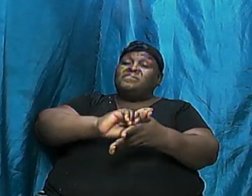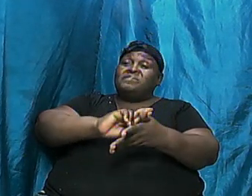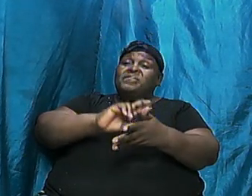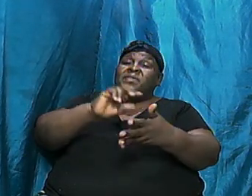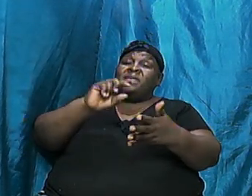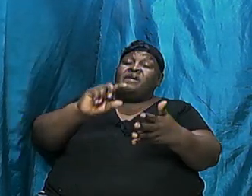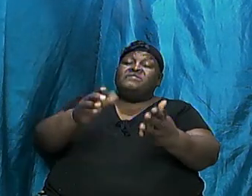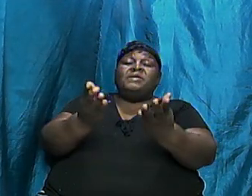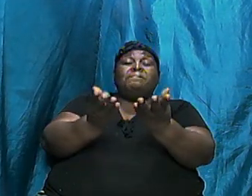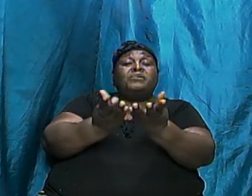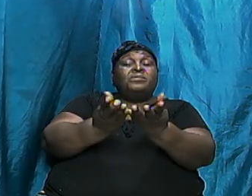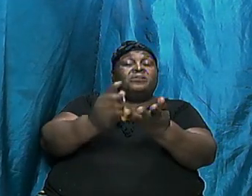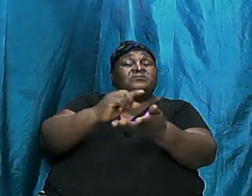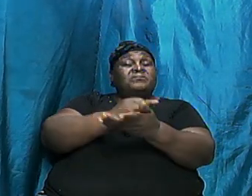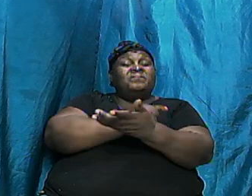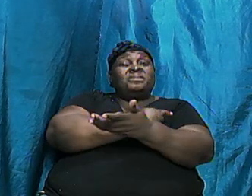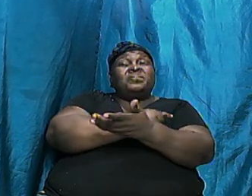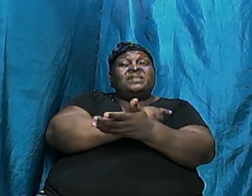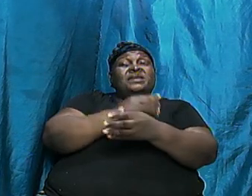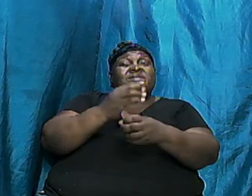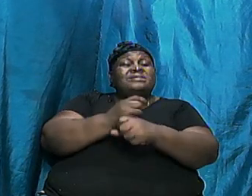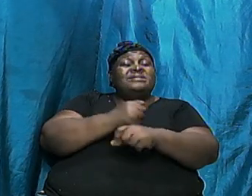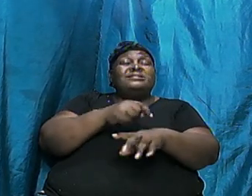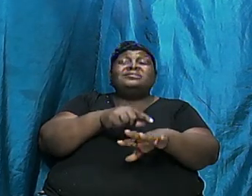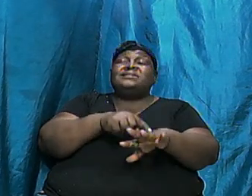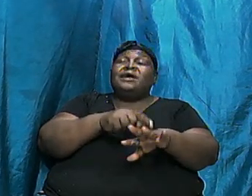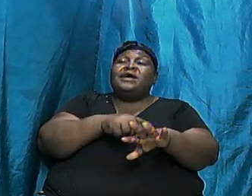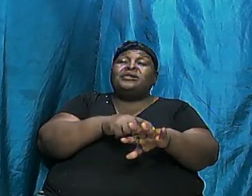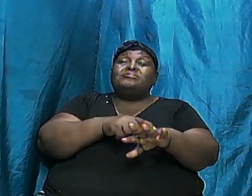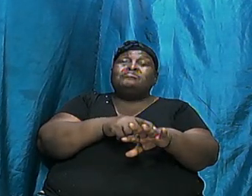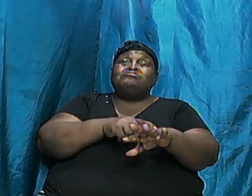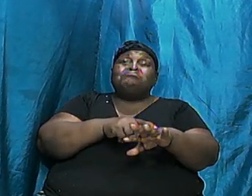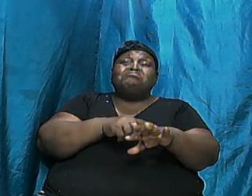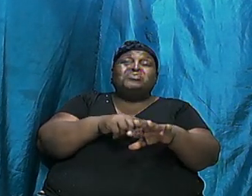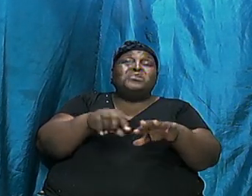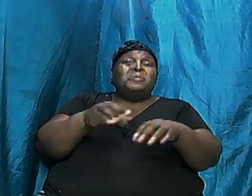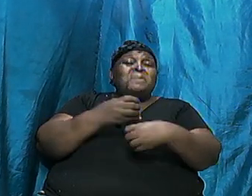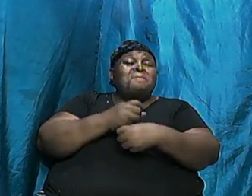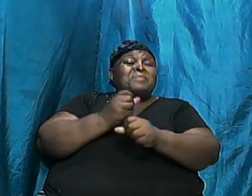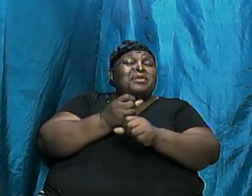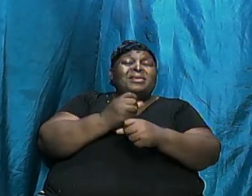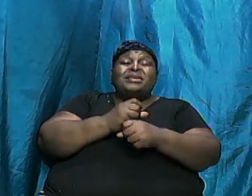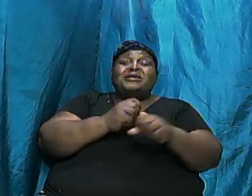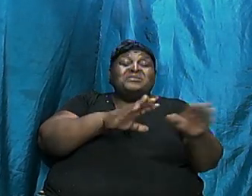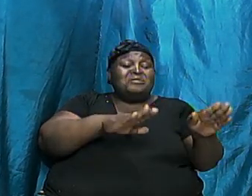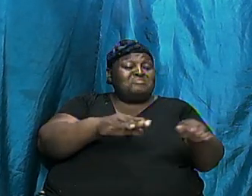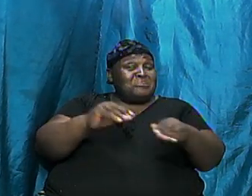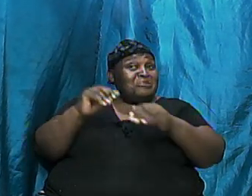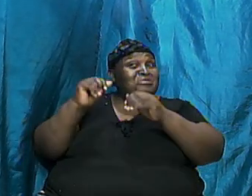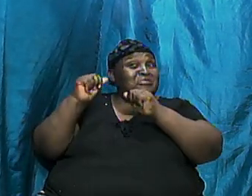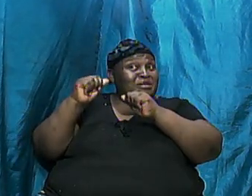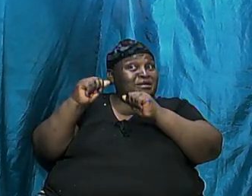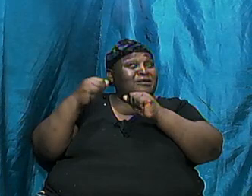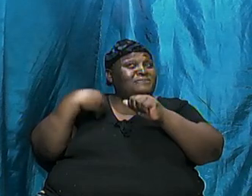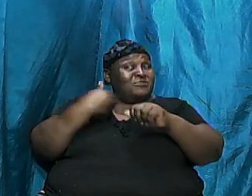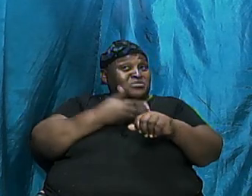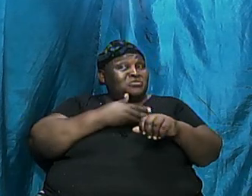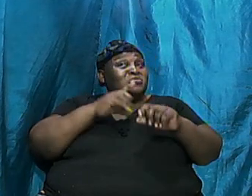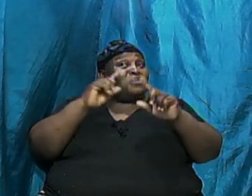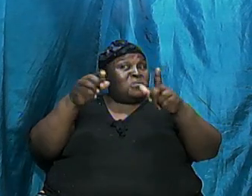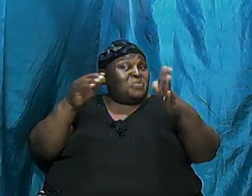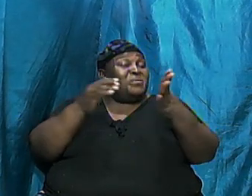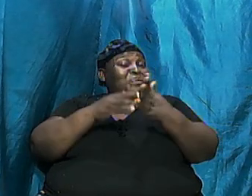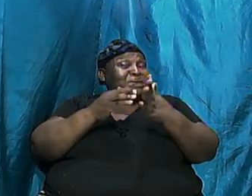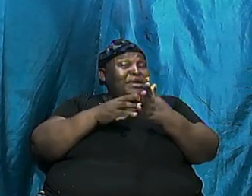I ask that we take the time you know don't let it run away and leave us go back and look and keep a breast